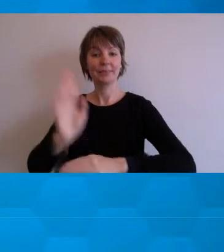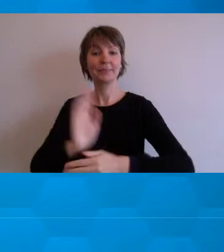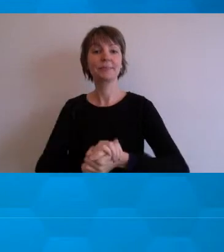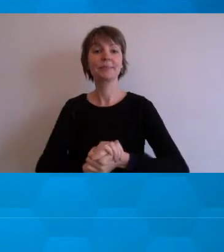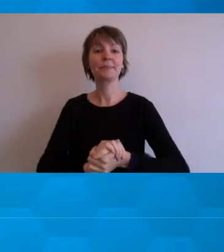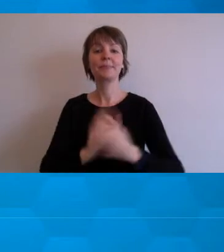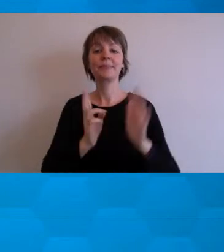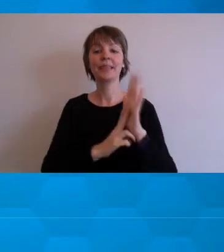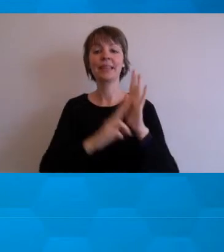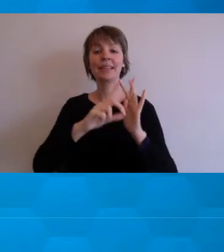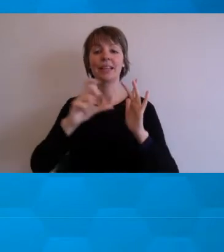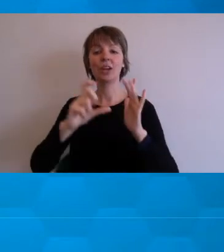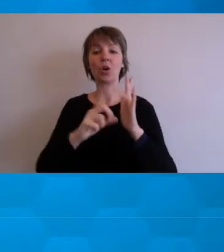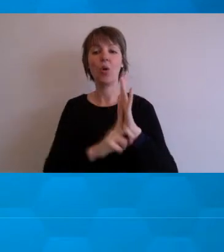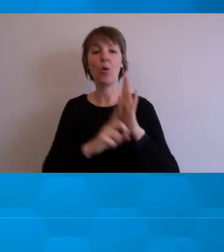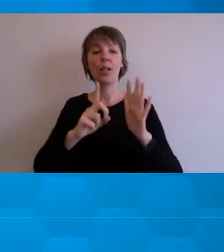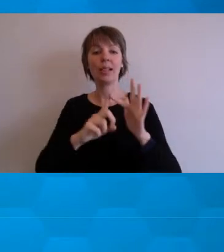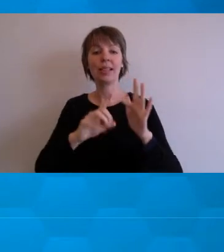Nicole Santolin.